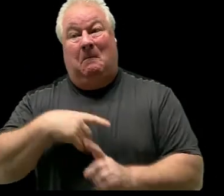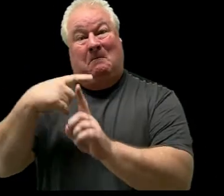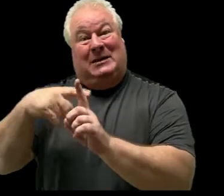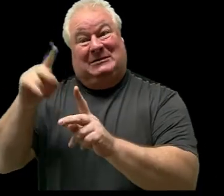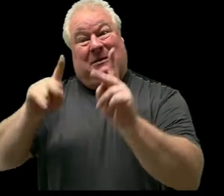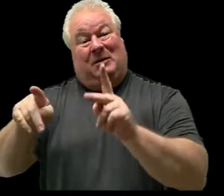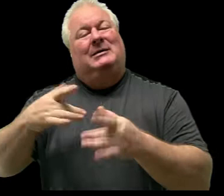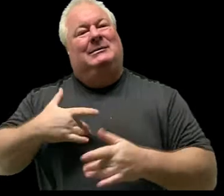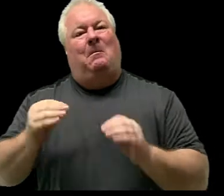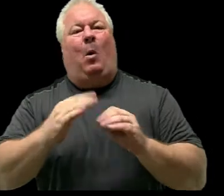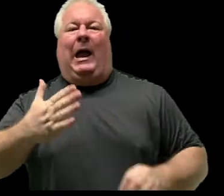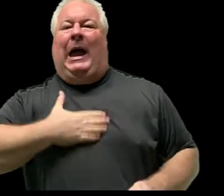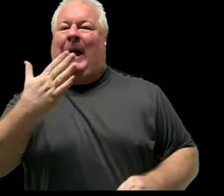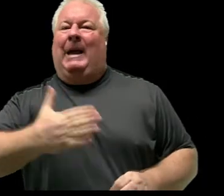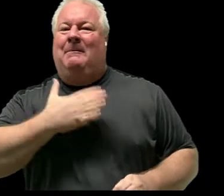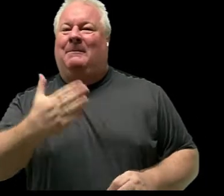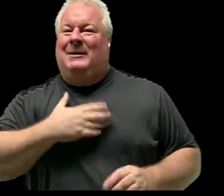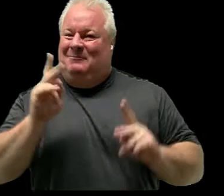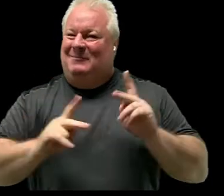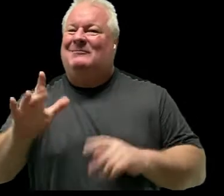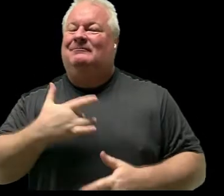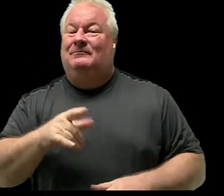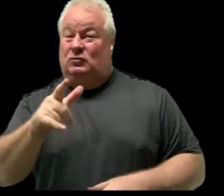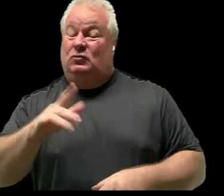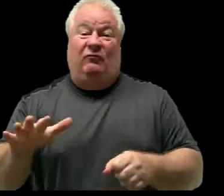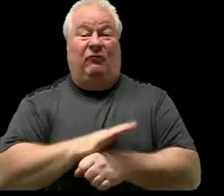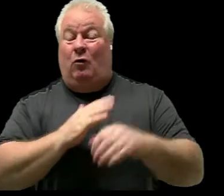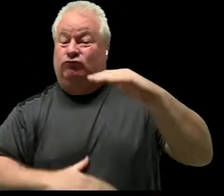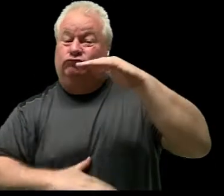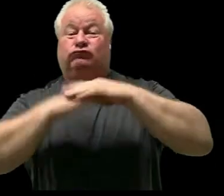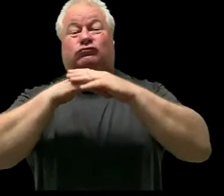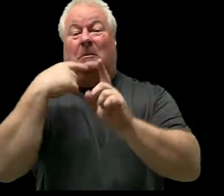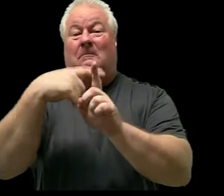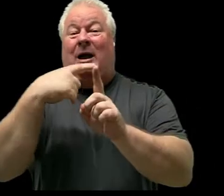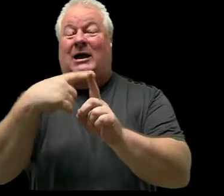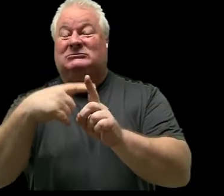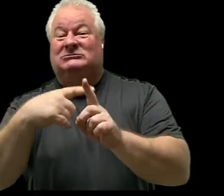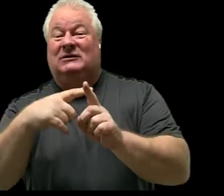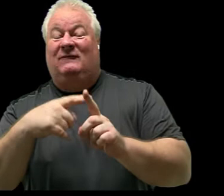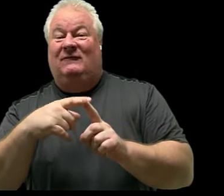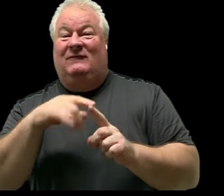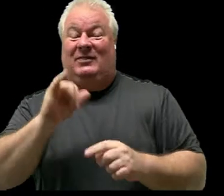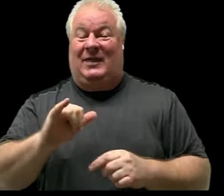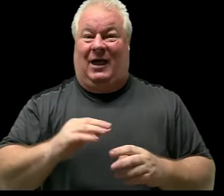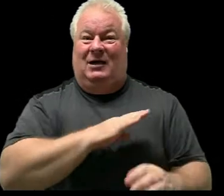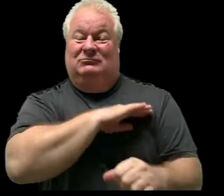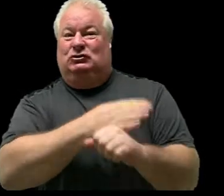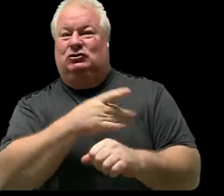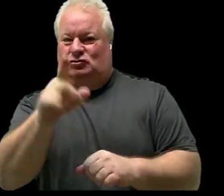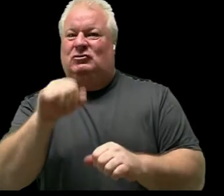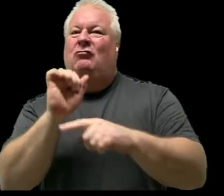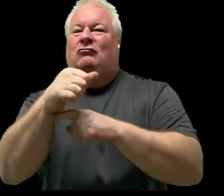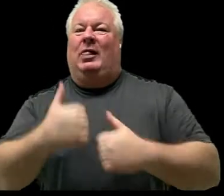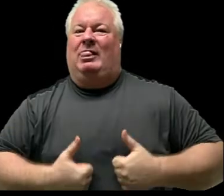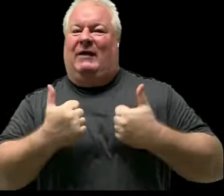Positive people are happier people. And when you fill up with positive energy, you're able to become life's challenges.